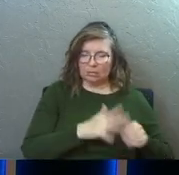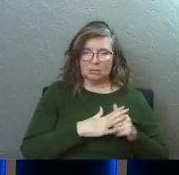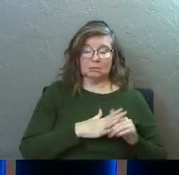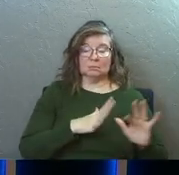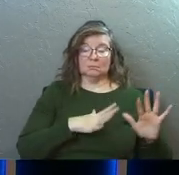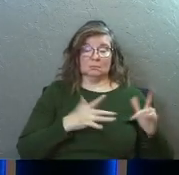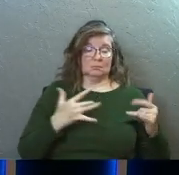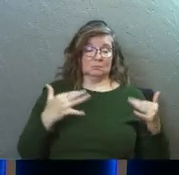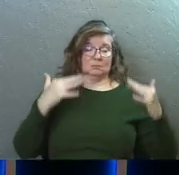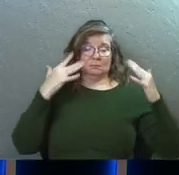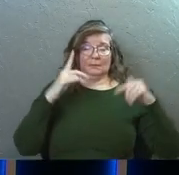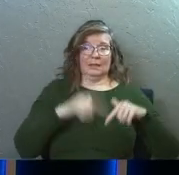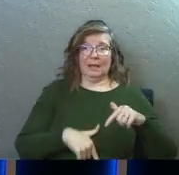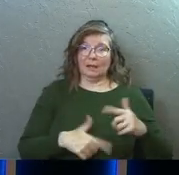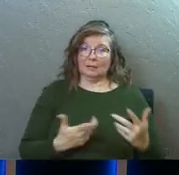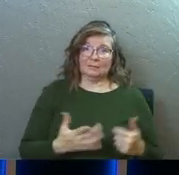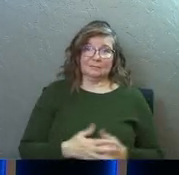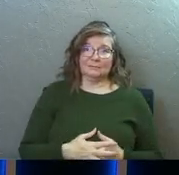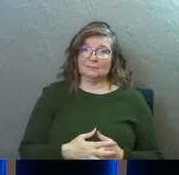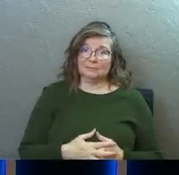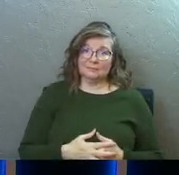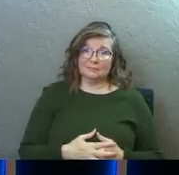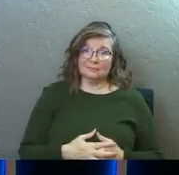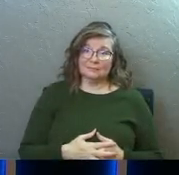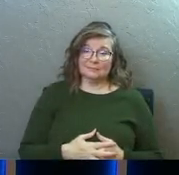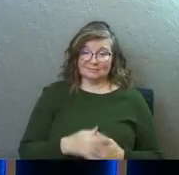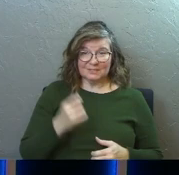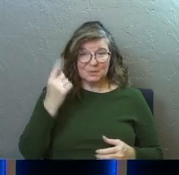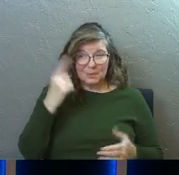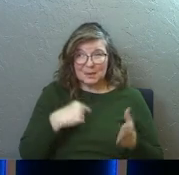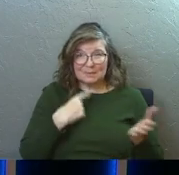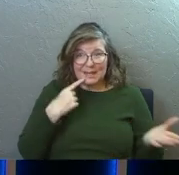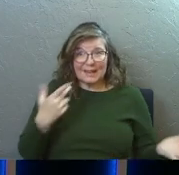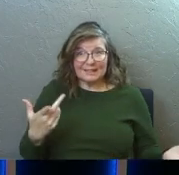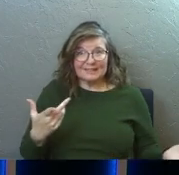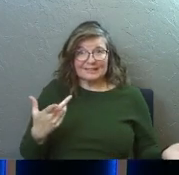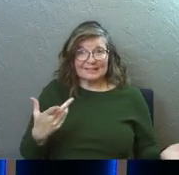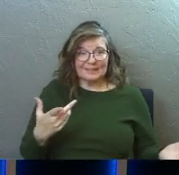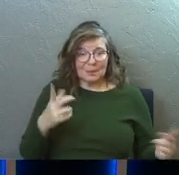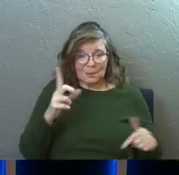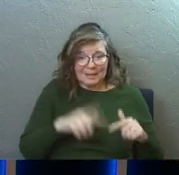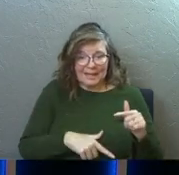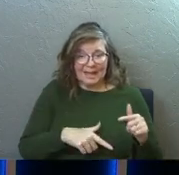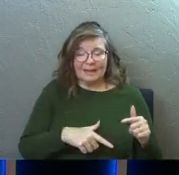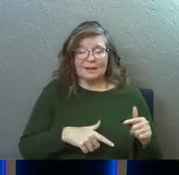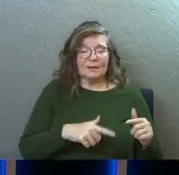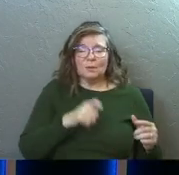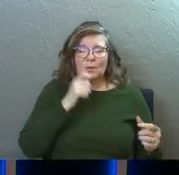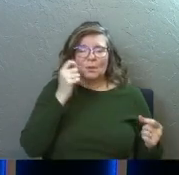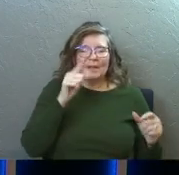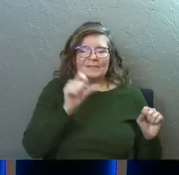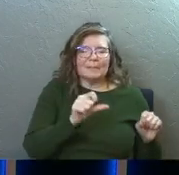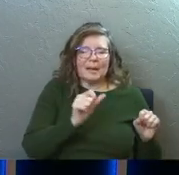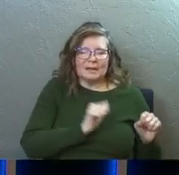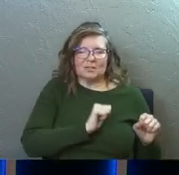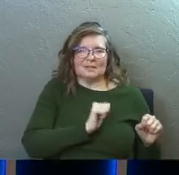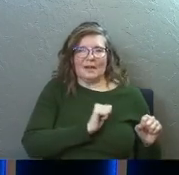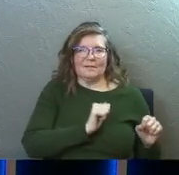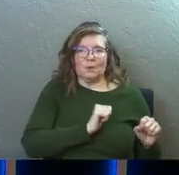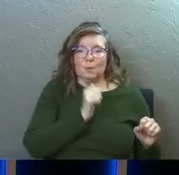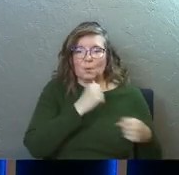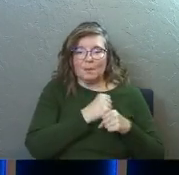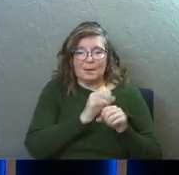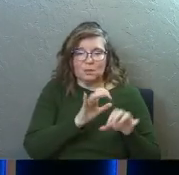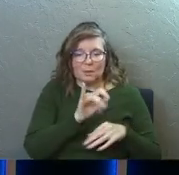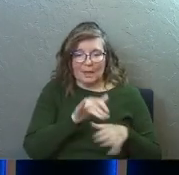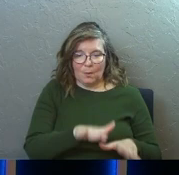we hit a place where we just can't dwink no more, man. Do you get what I'm saying? We can't, we don't have the capacity to do it that way.